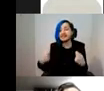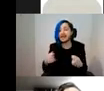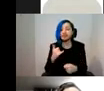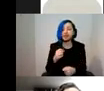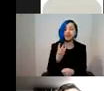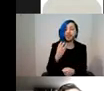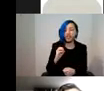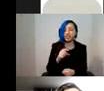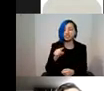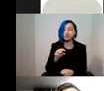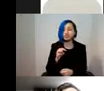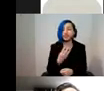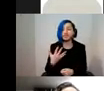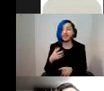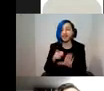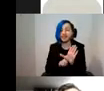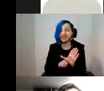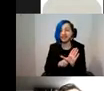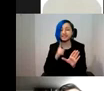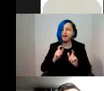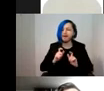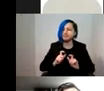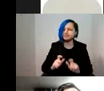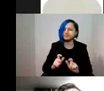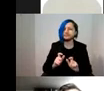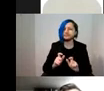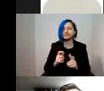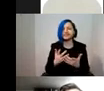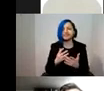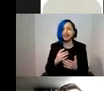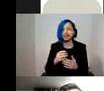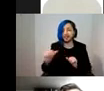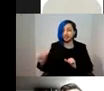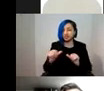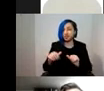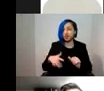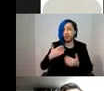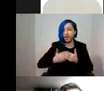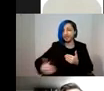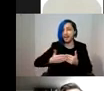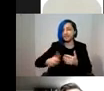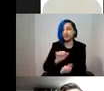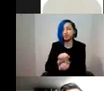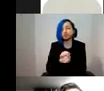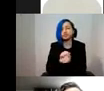35 years, but we're still talking about quite small lifespans for this kind of storage.